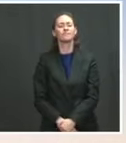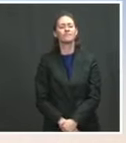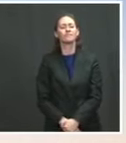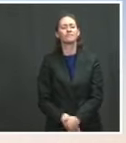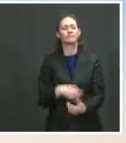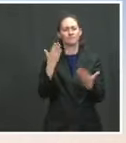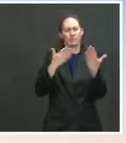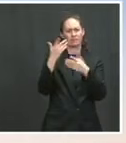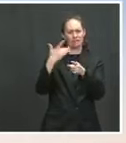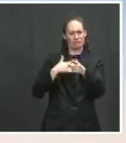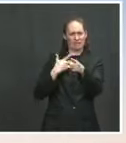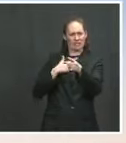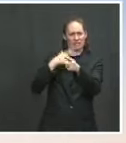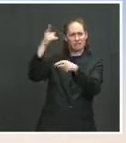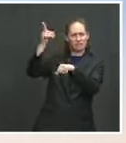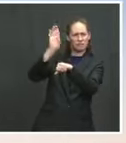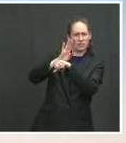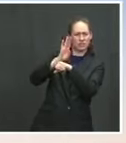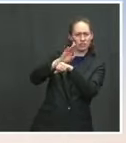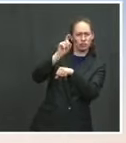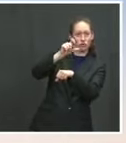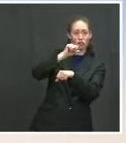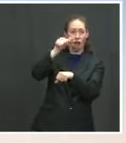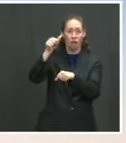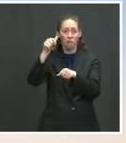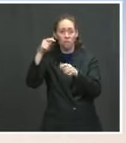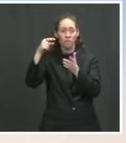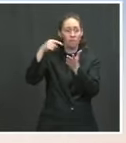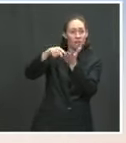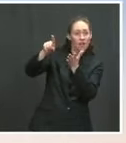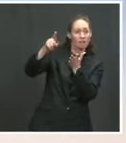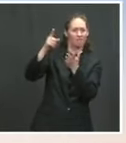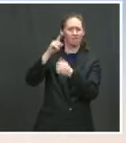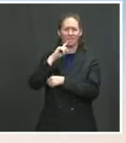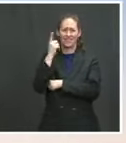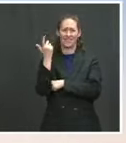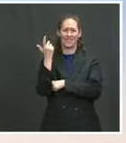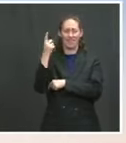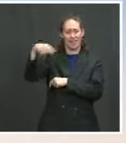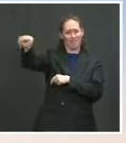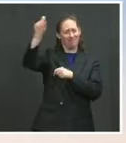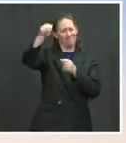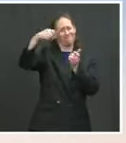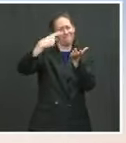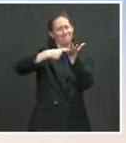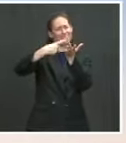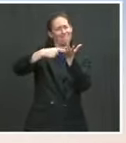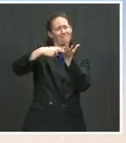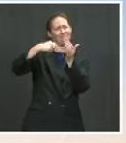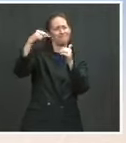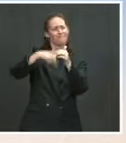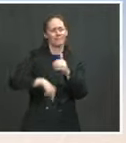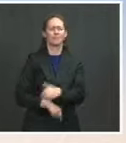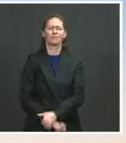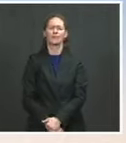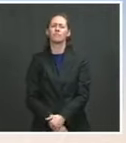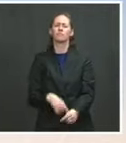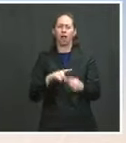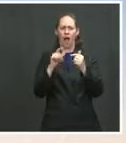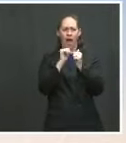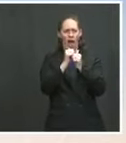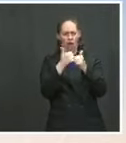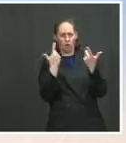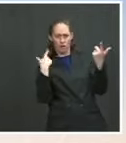that to others to speak to, then there should be a way to find a path to agreement. And how was that proposal received